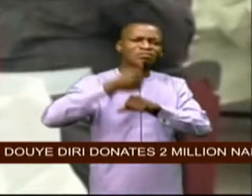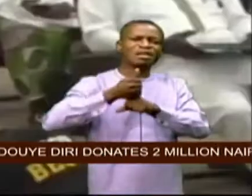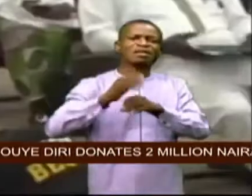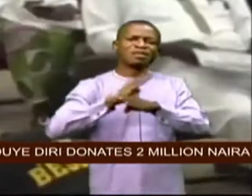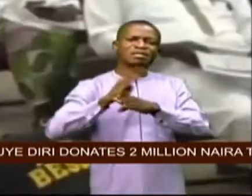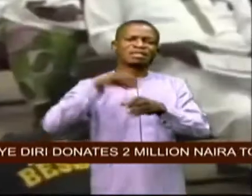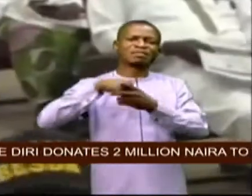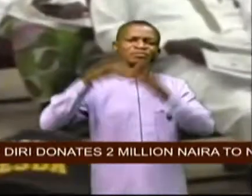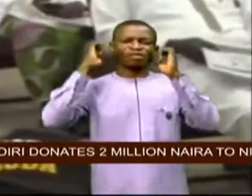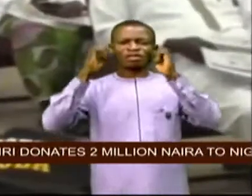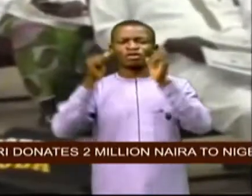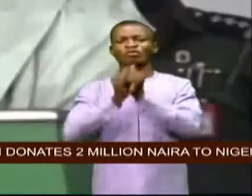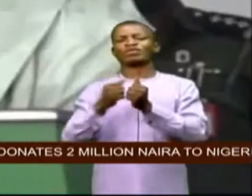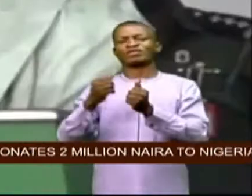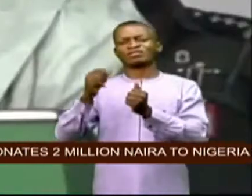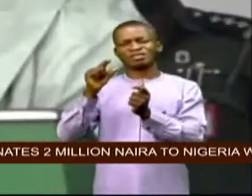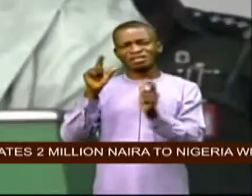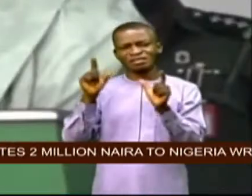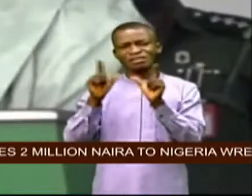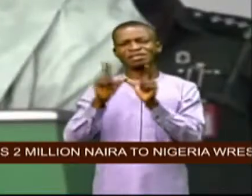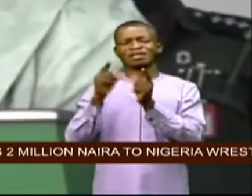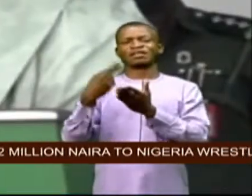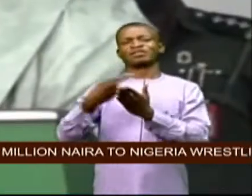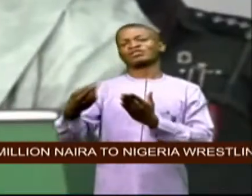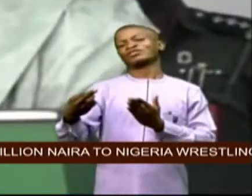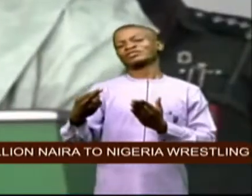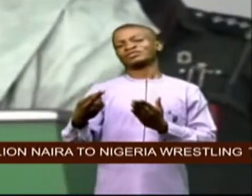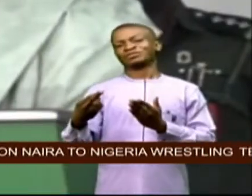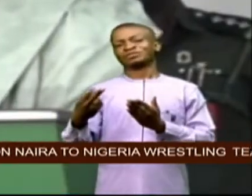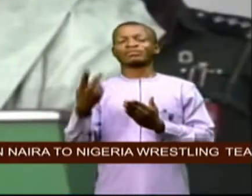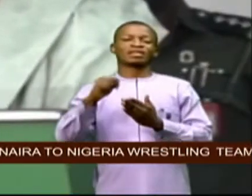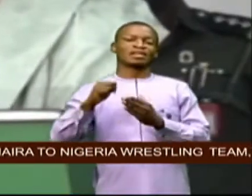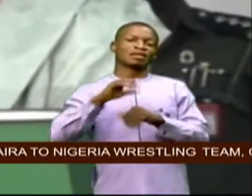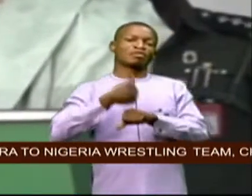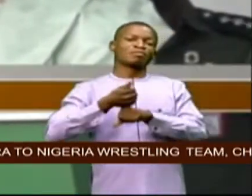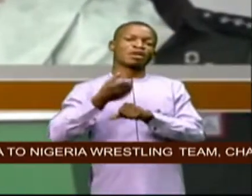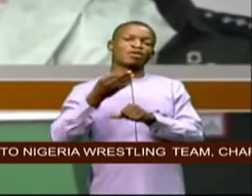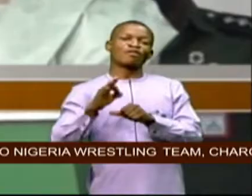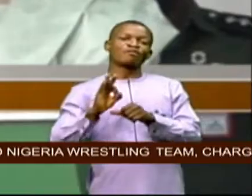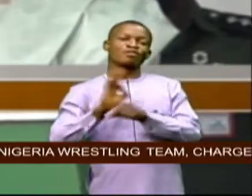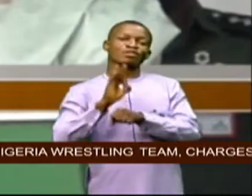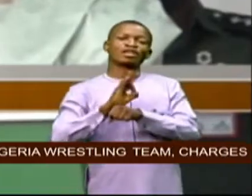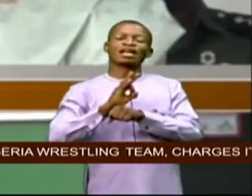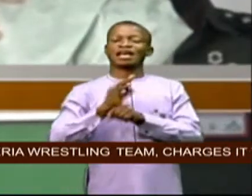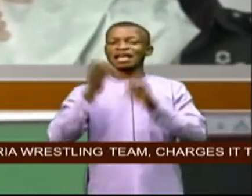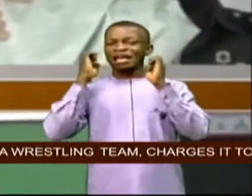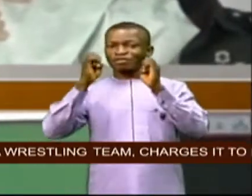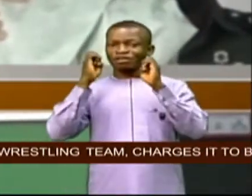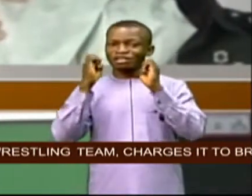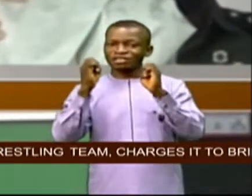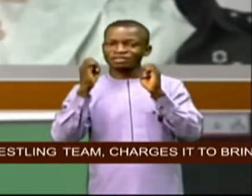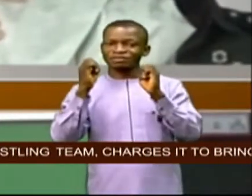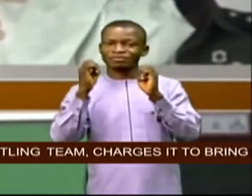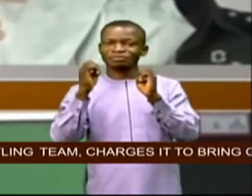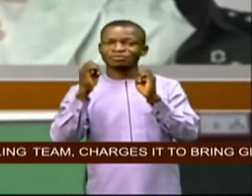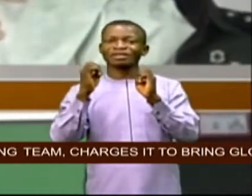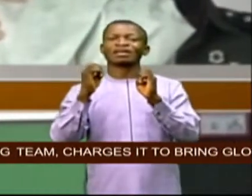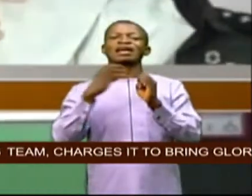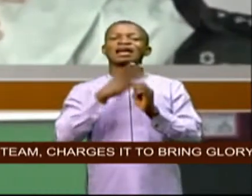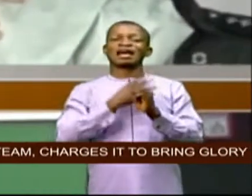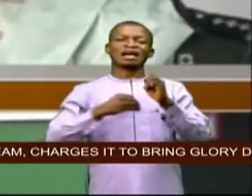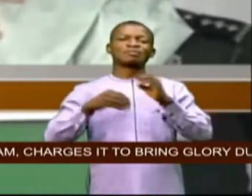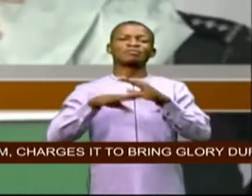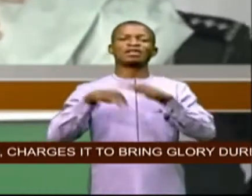its limited resources the enrollment of functional education system especially at the basic